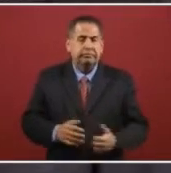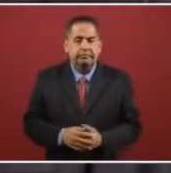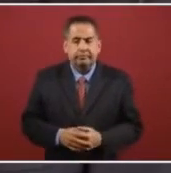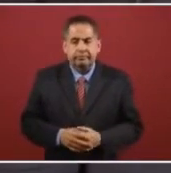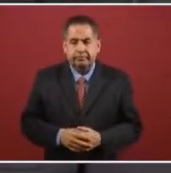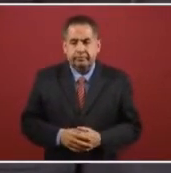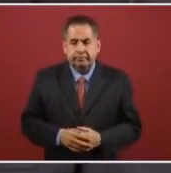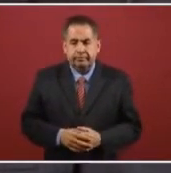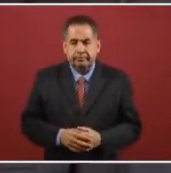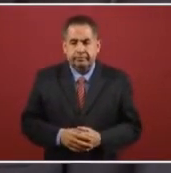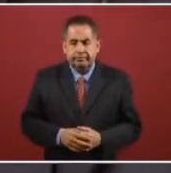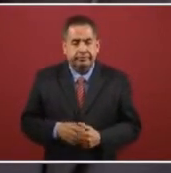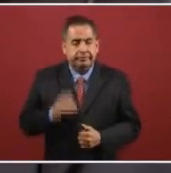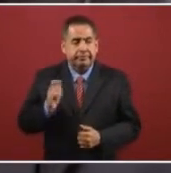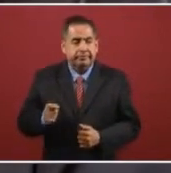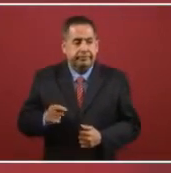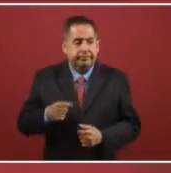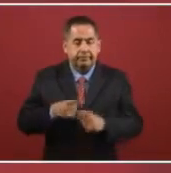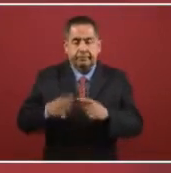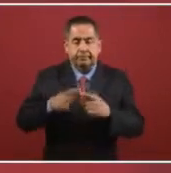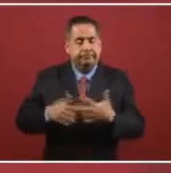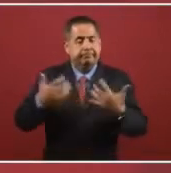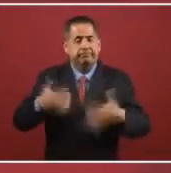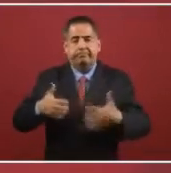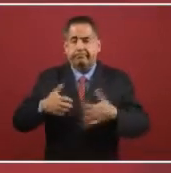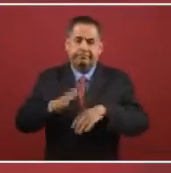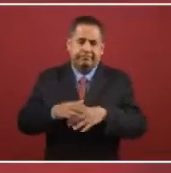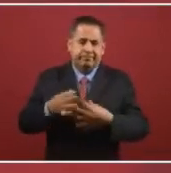Electricity. Um,